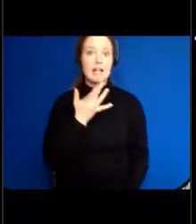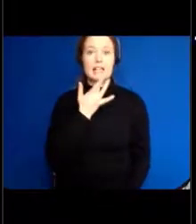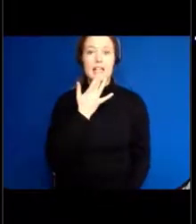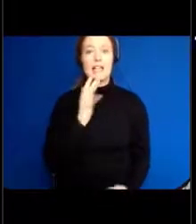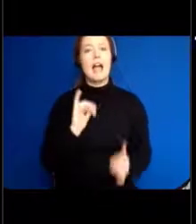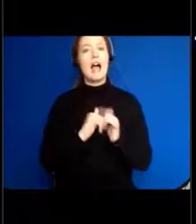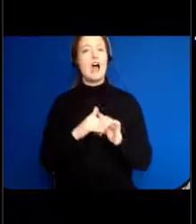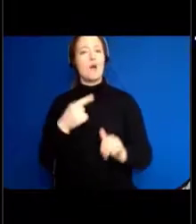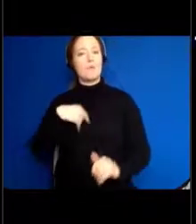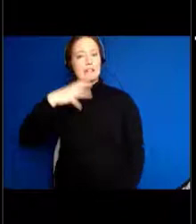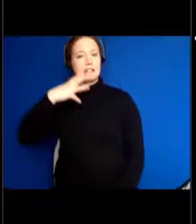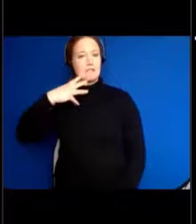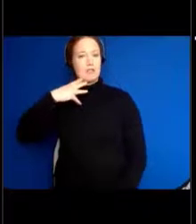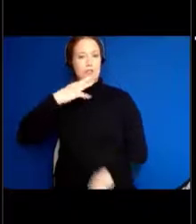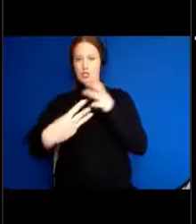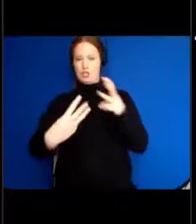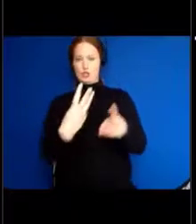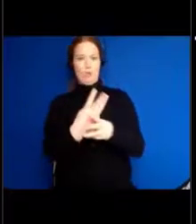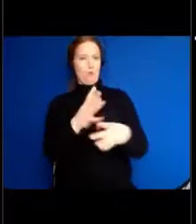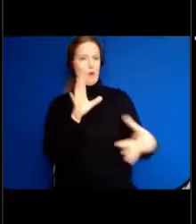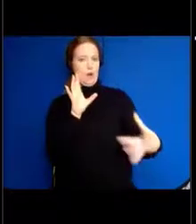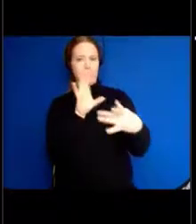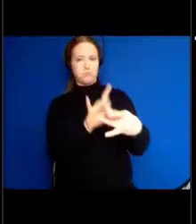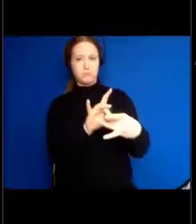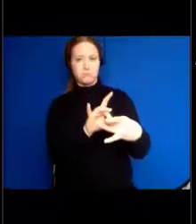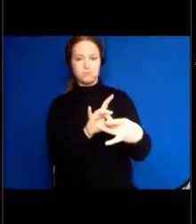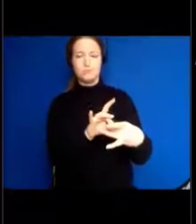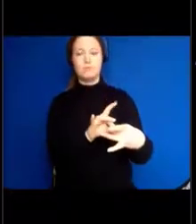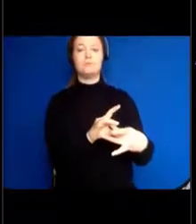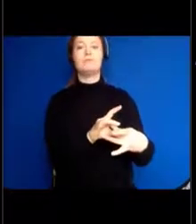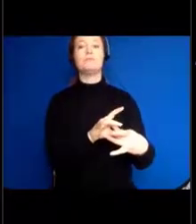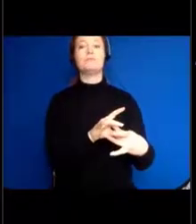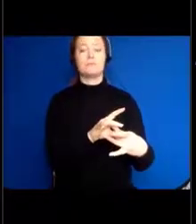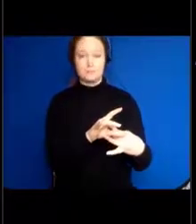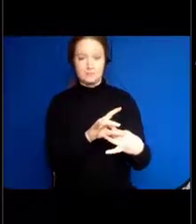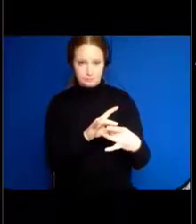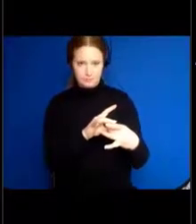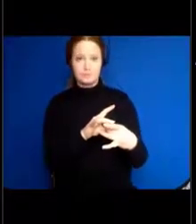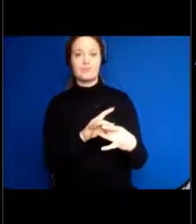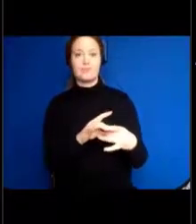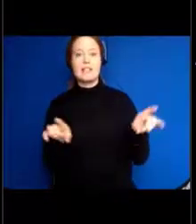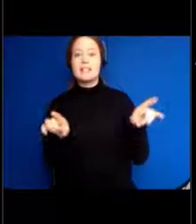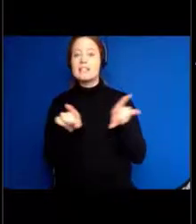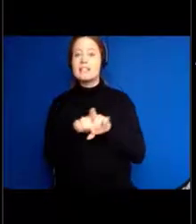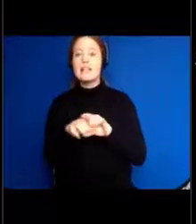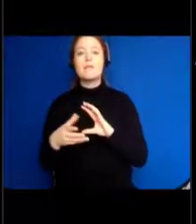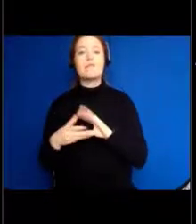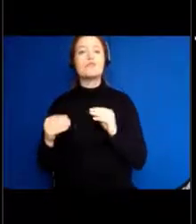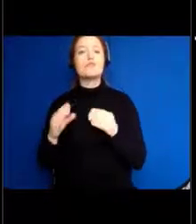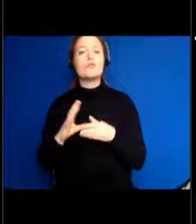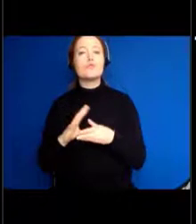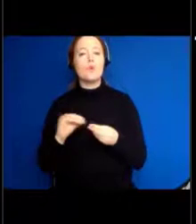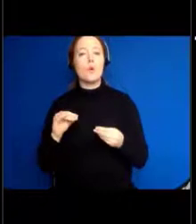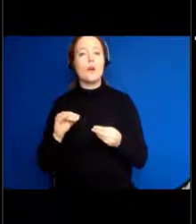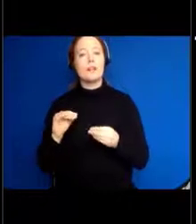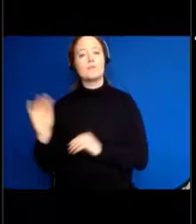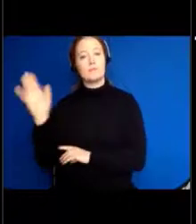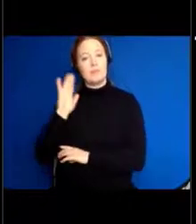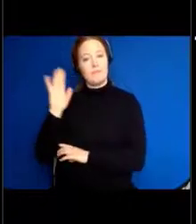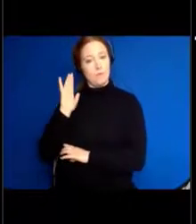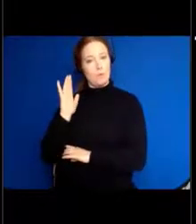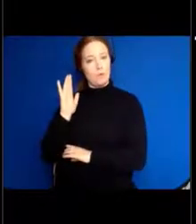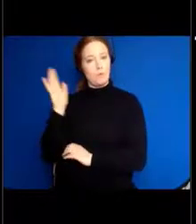kind of like another version of the same story you heard in the first section about,